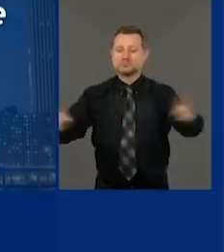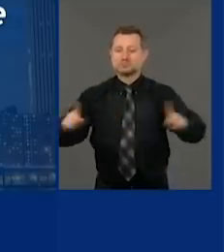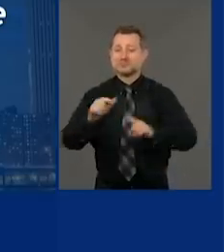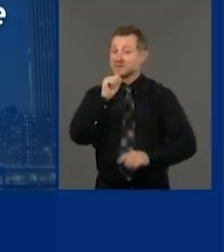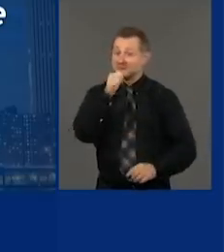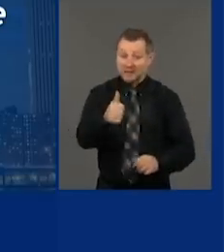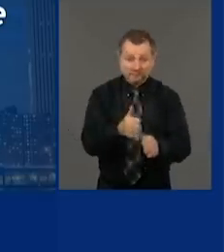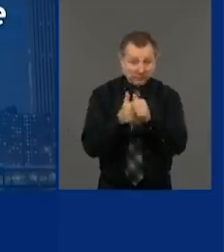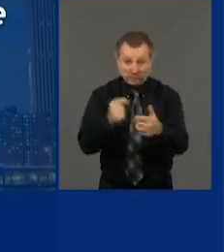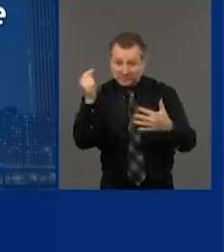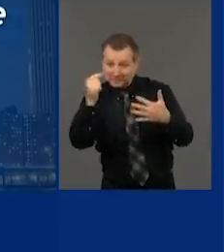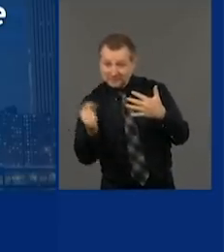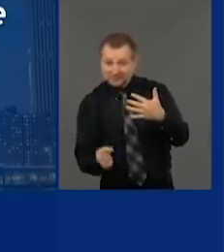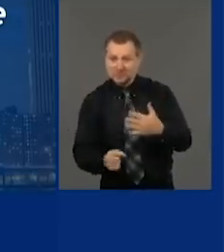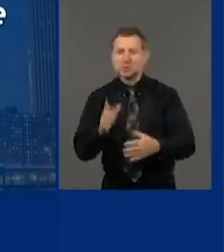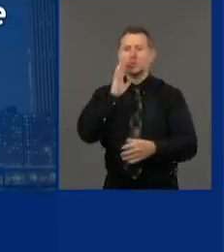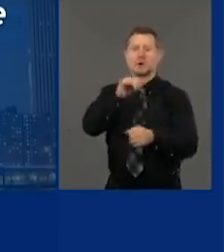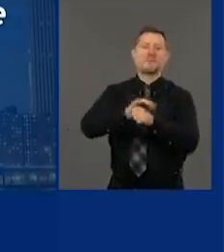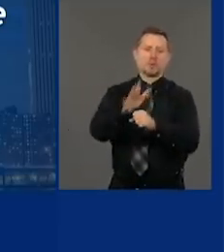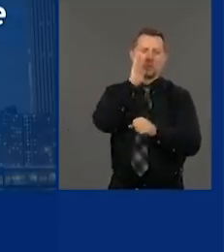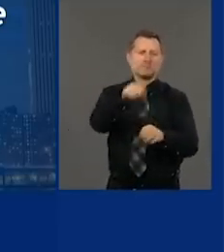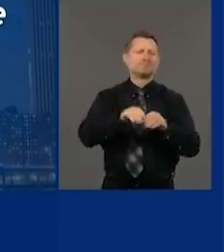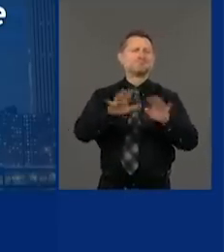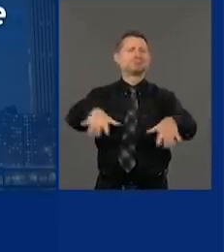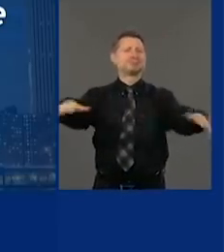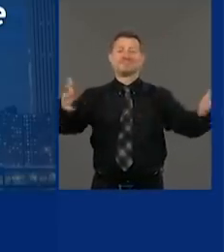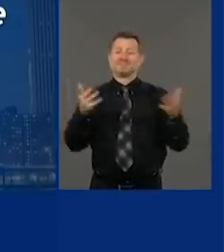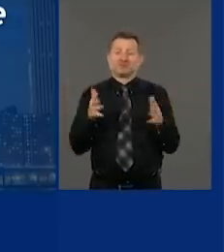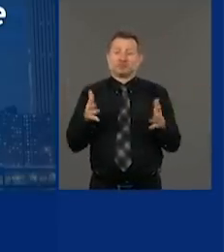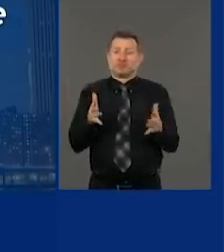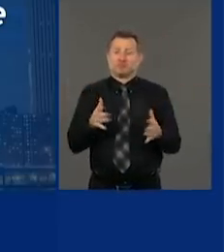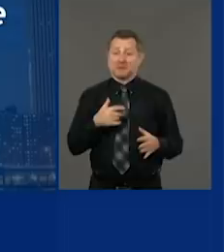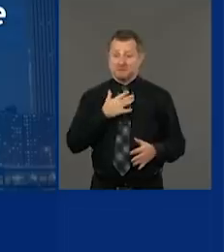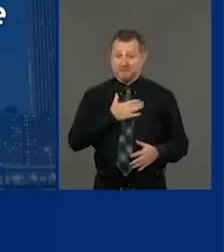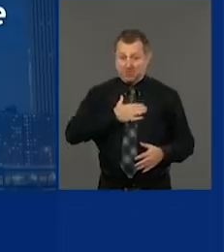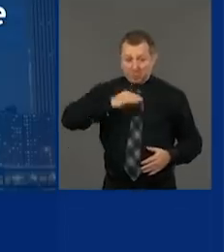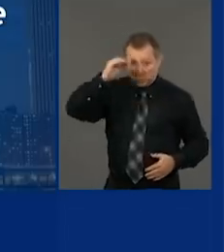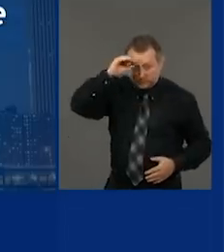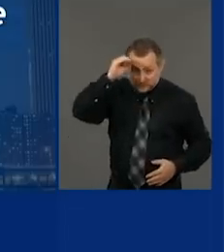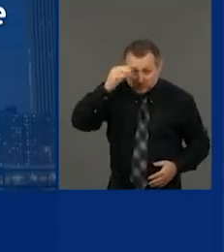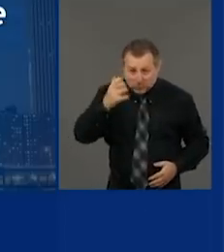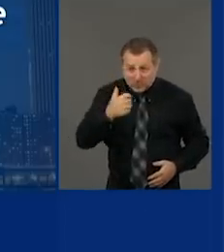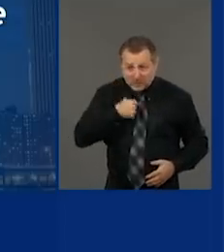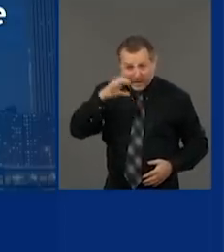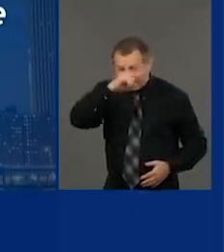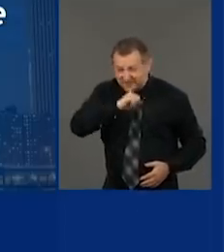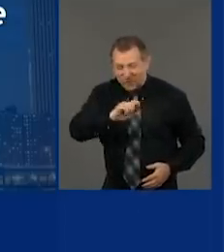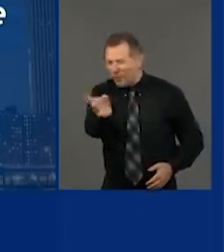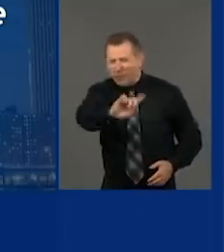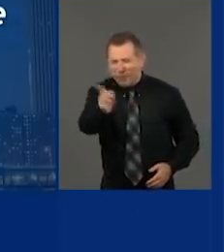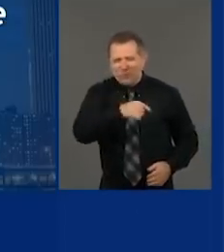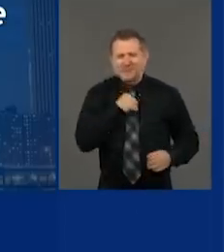Period. I mean, this is not my opinion. I'm not guessing. We know it as a scientific fact.